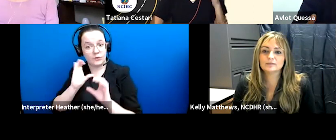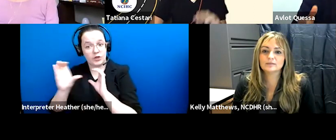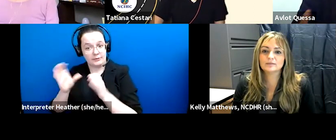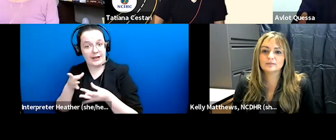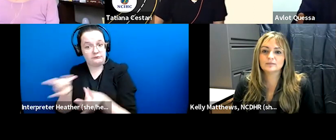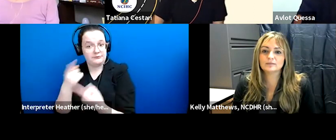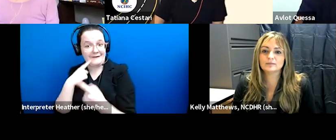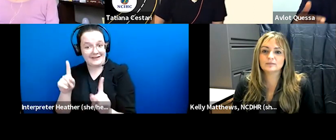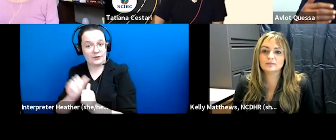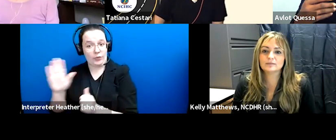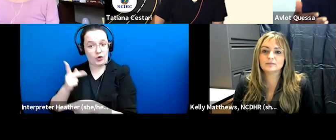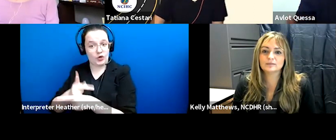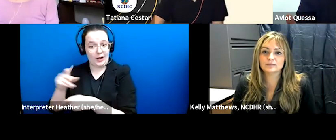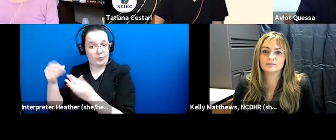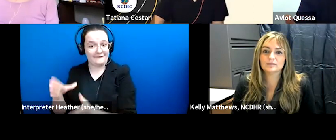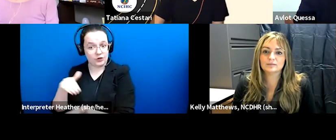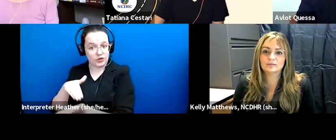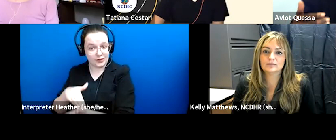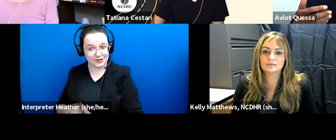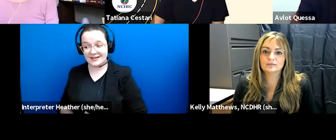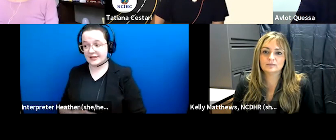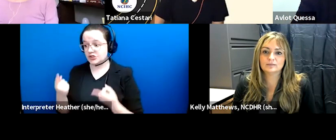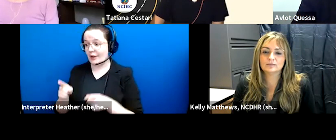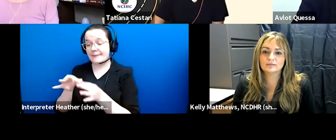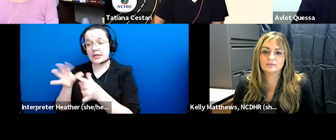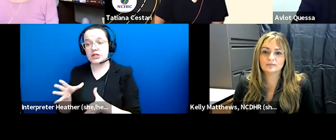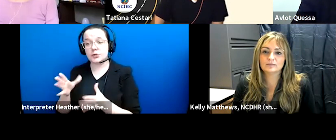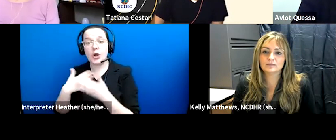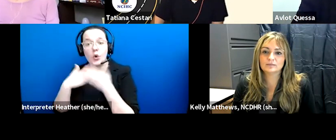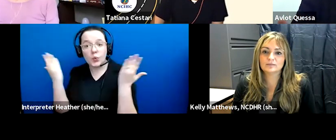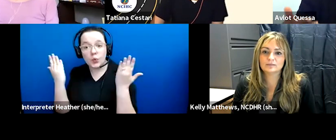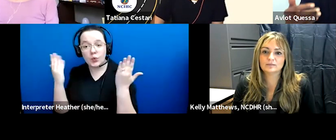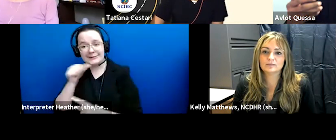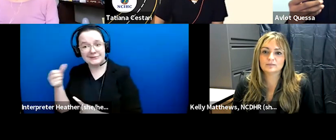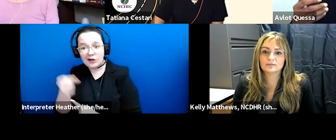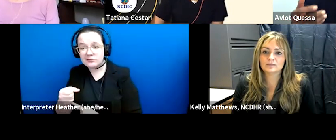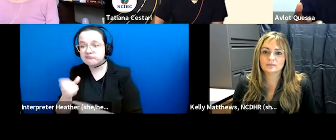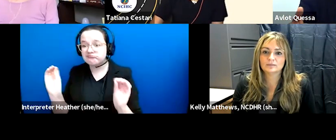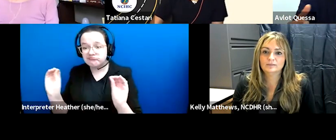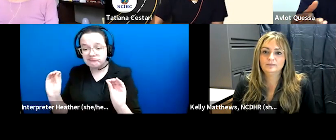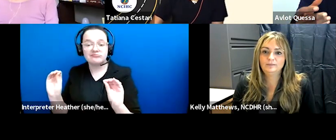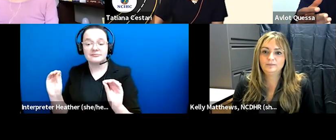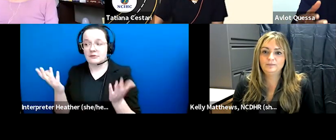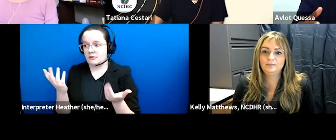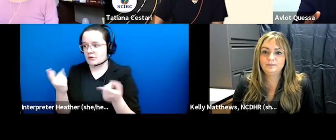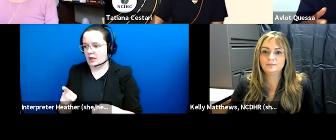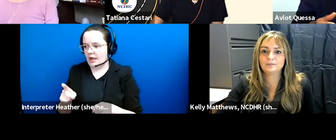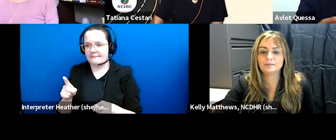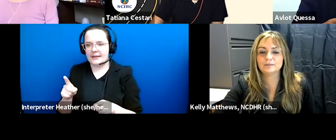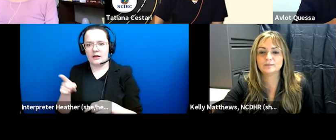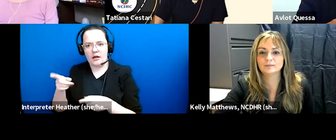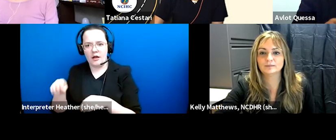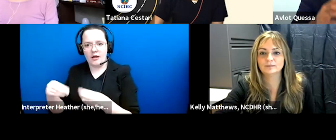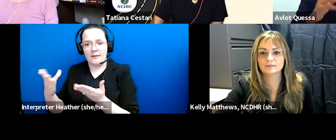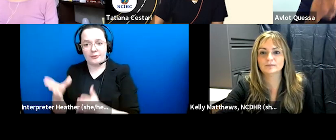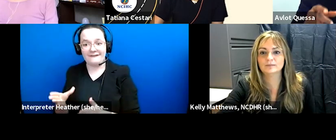with their care provider so if you don't do that if you don't provide them with an interpreter if you don't provide them with a provider who can work